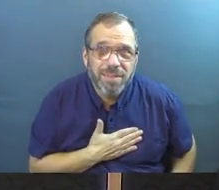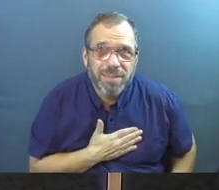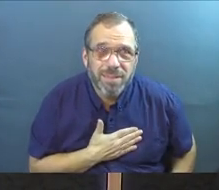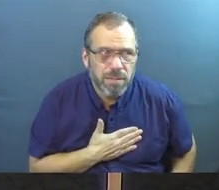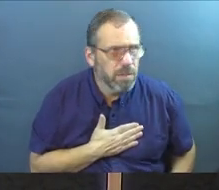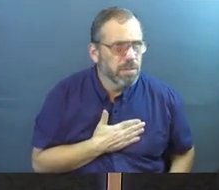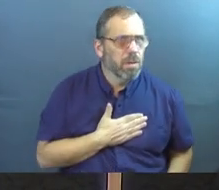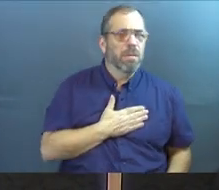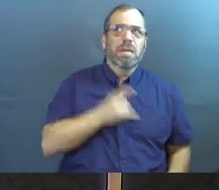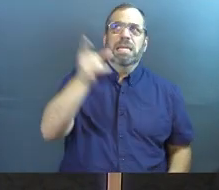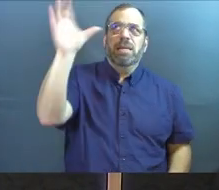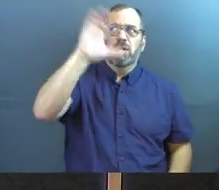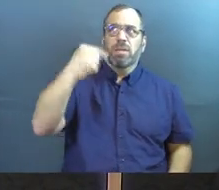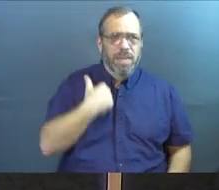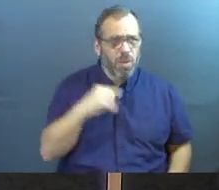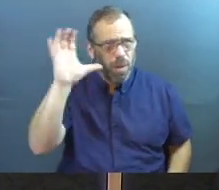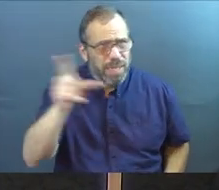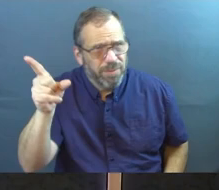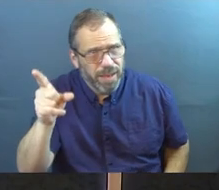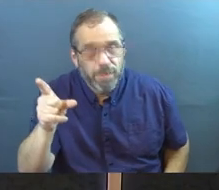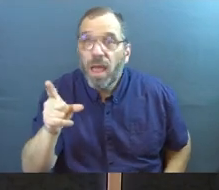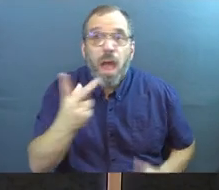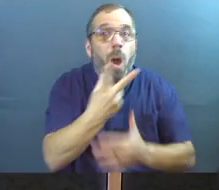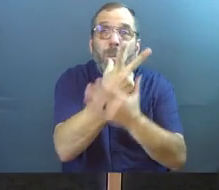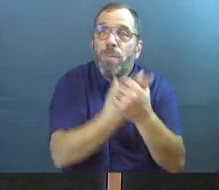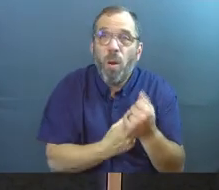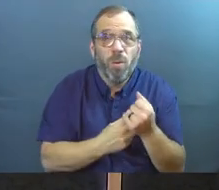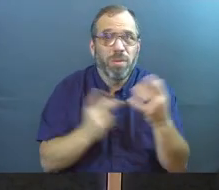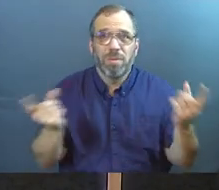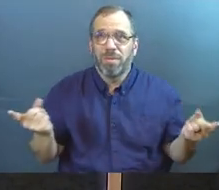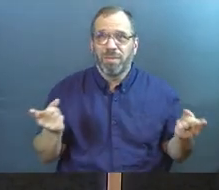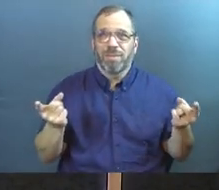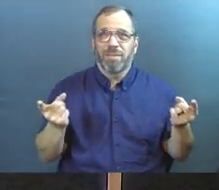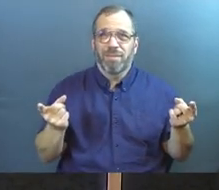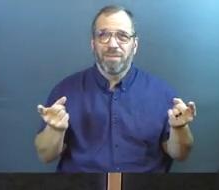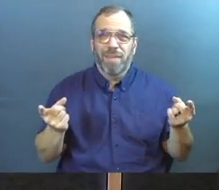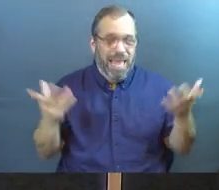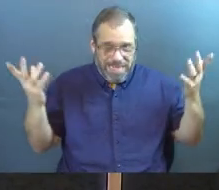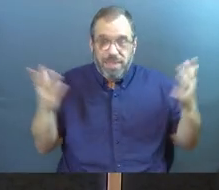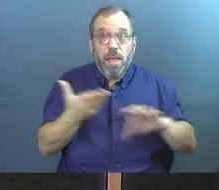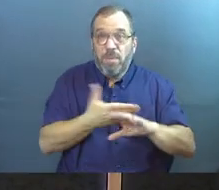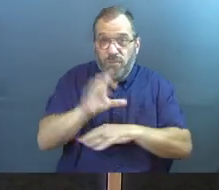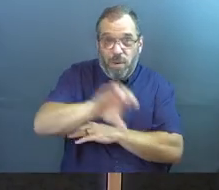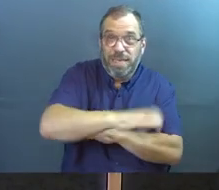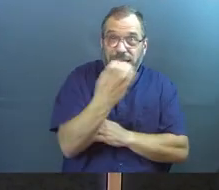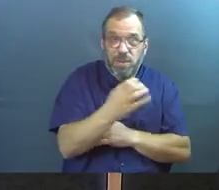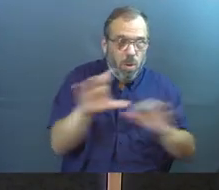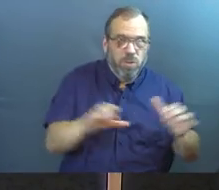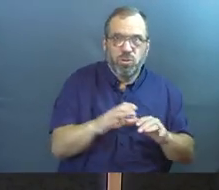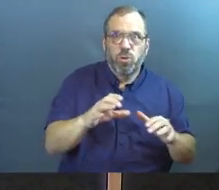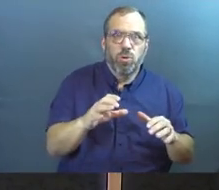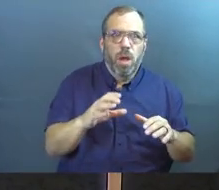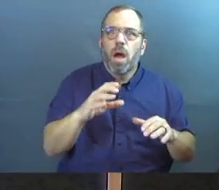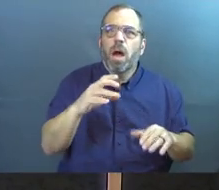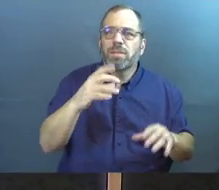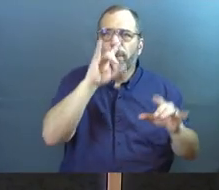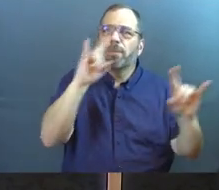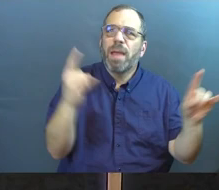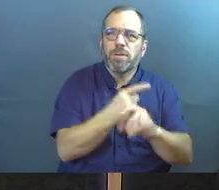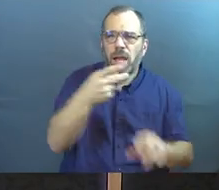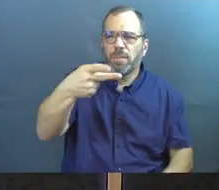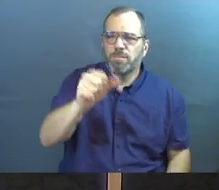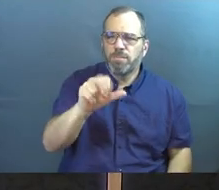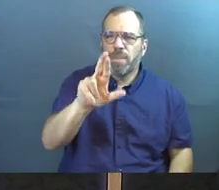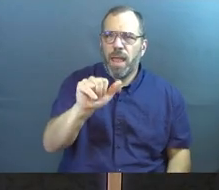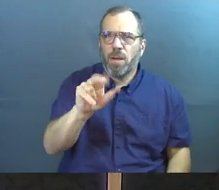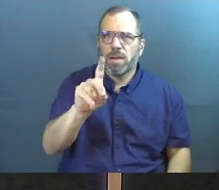So which is it? Is God seeking us or are we seeking him? It's both. Just right before Easter, we were doing the paradoxes of Jesus. This